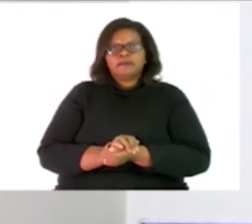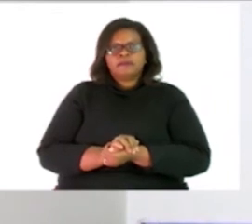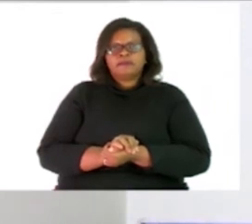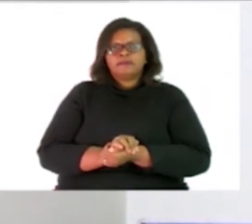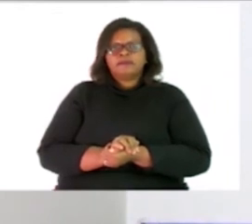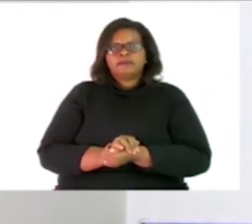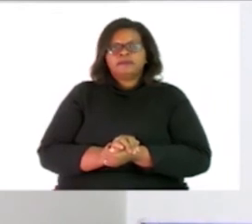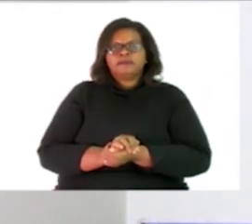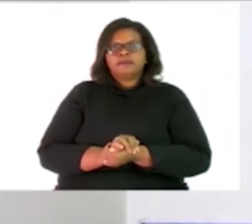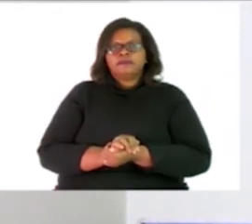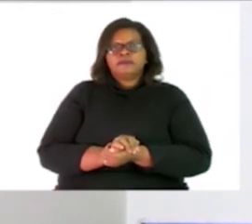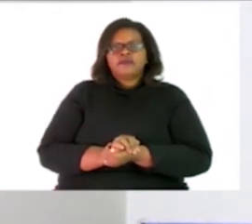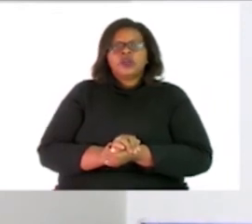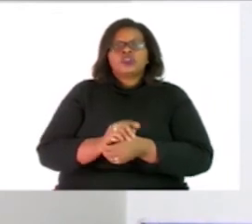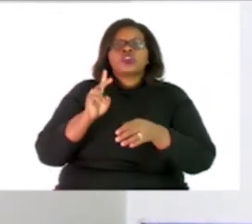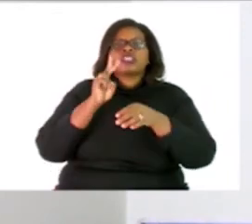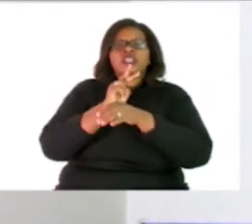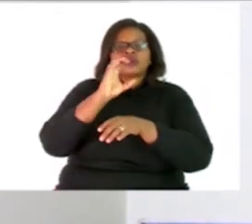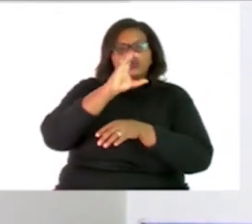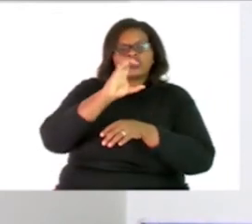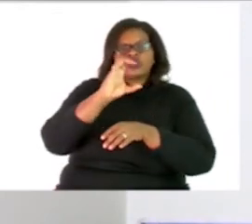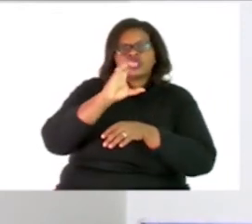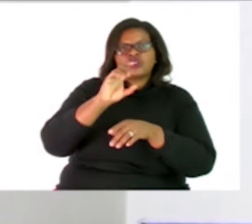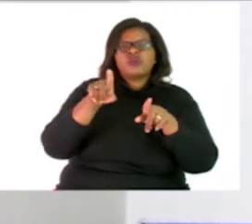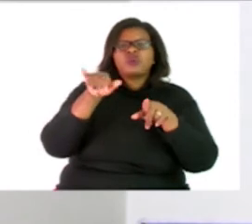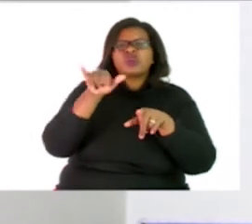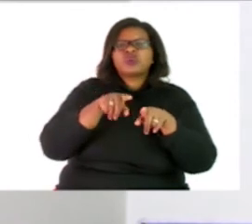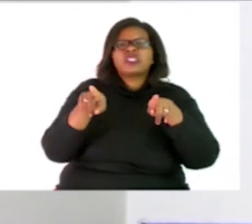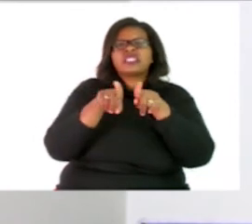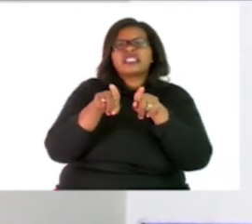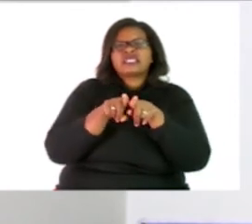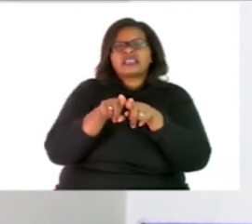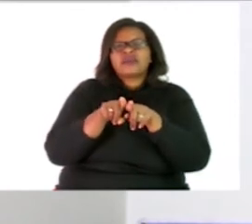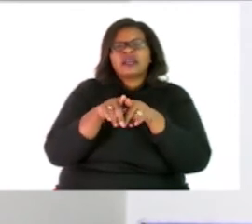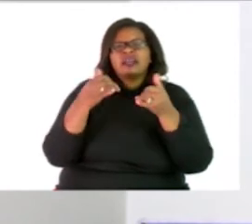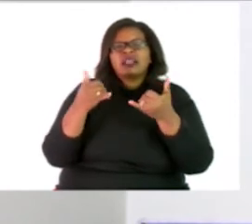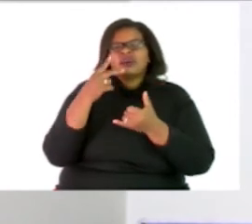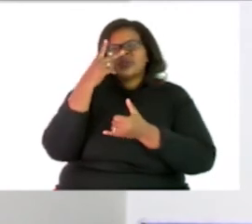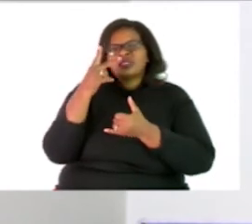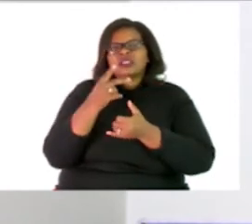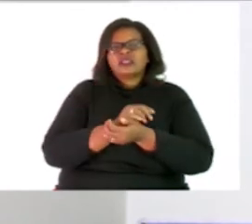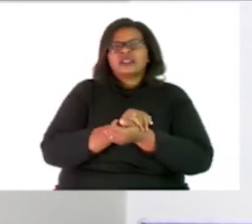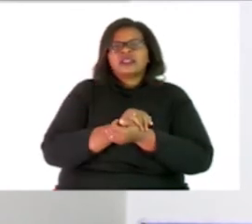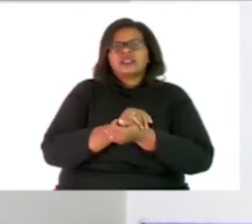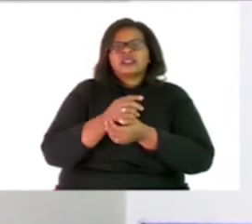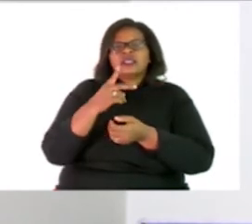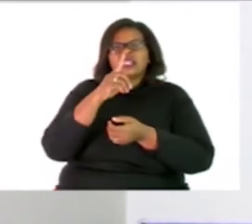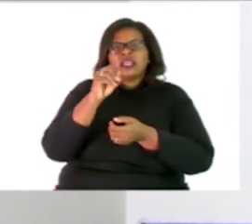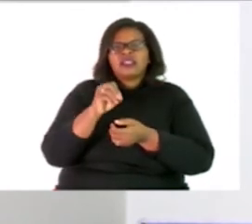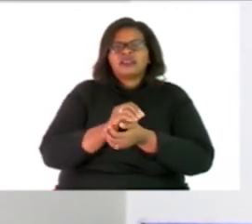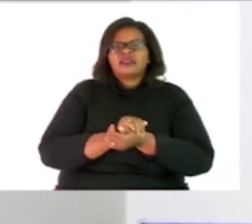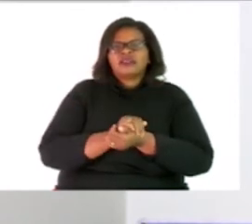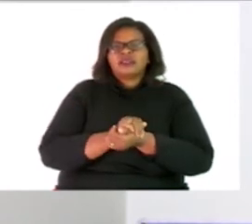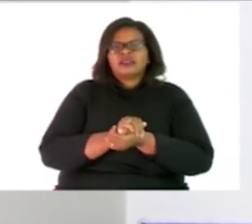we go to the second one which is common We must pick what is common here So what is common I have 10